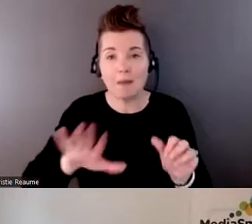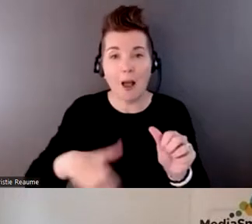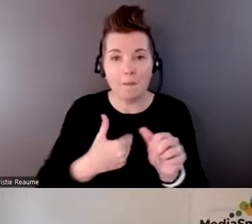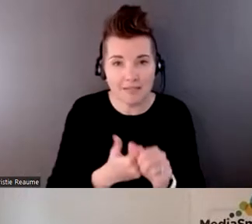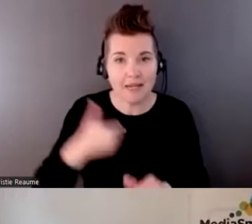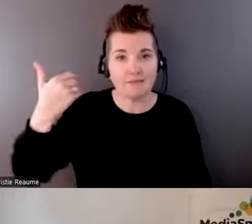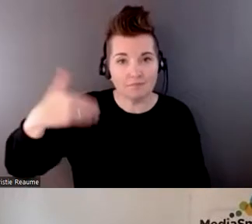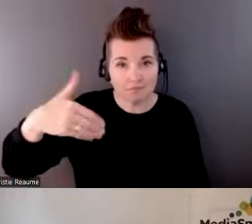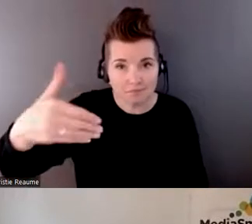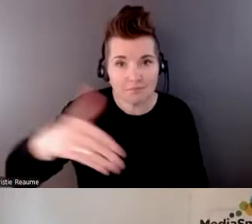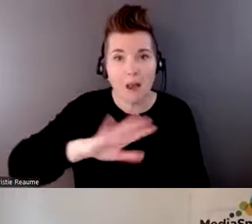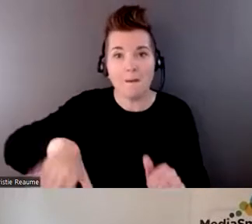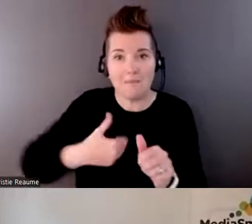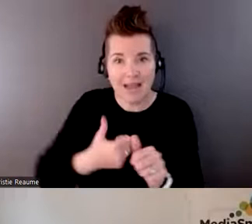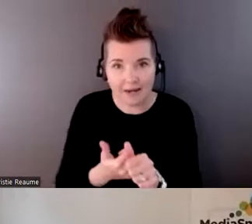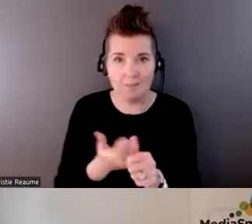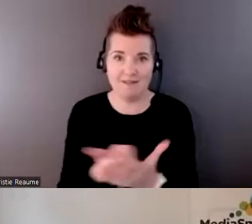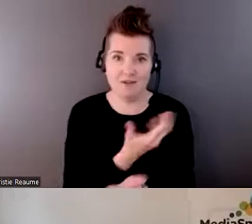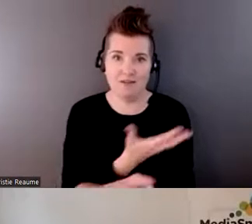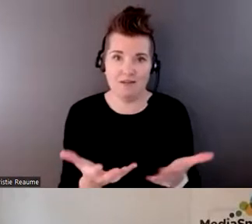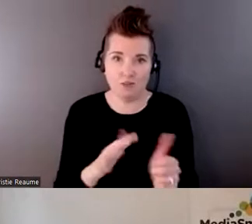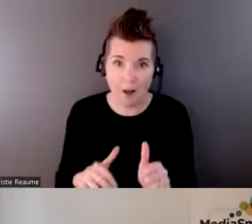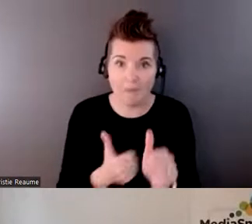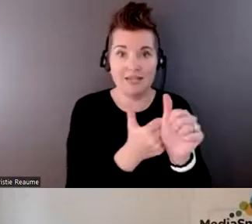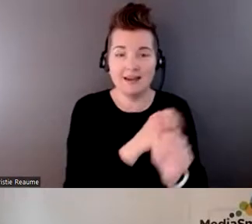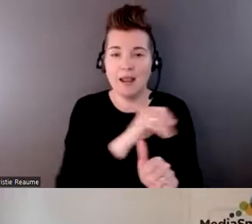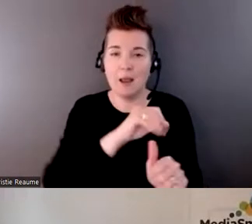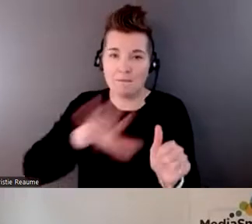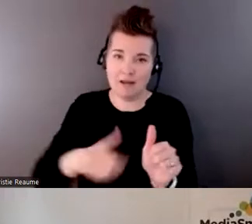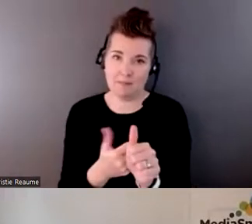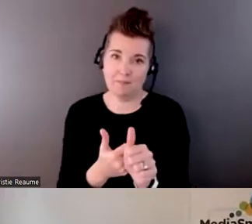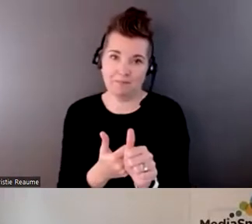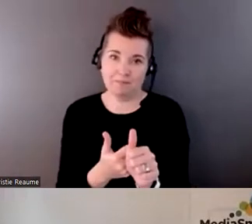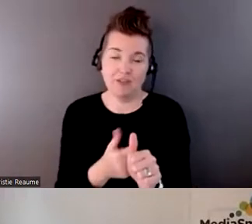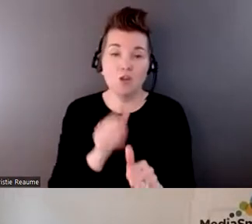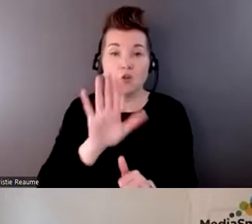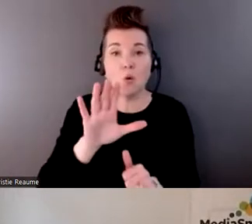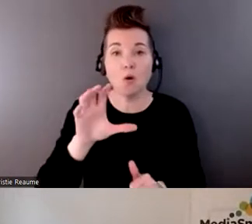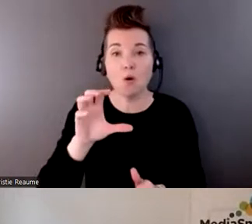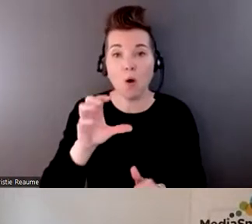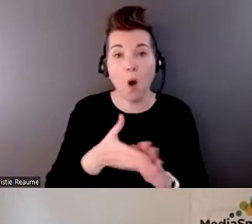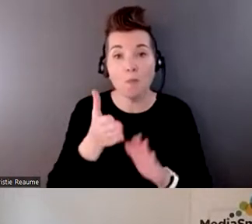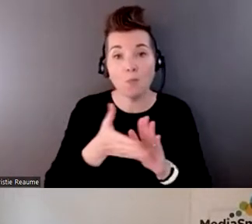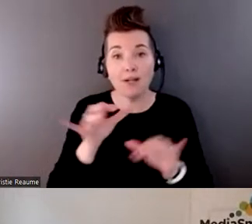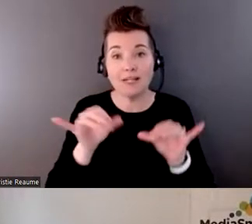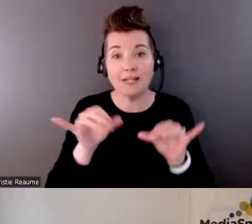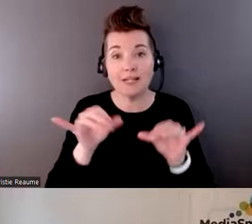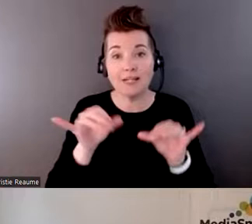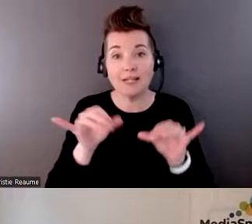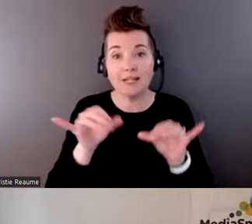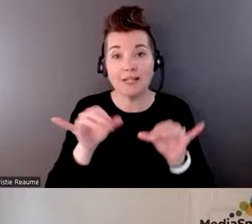mentioned, because even if you do get hit with some kind of malware, having a backup of your operating system and data, you can at least restore